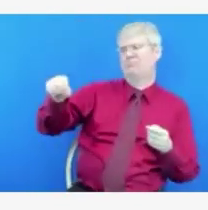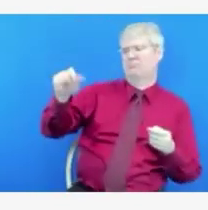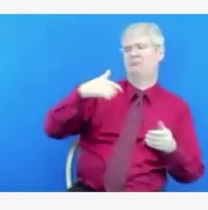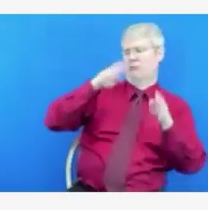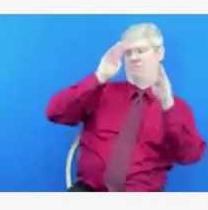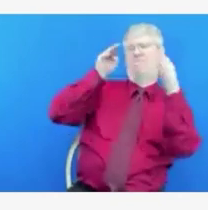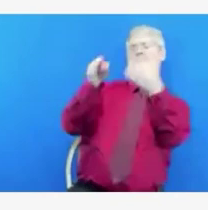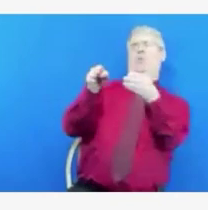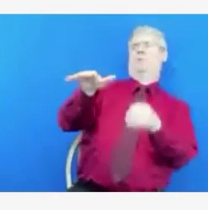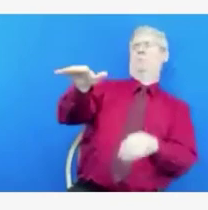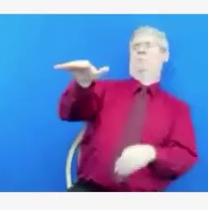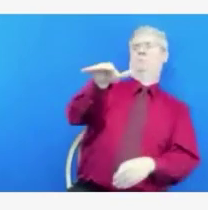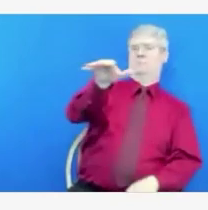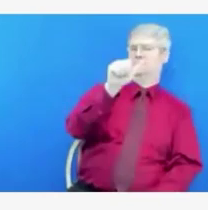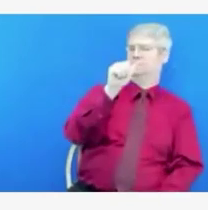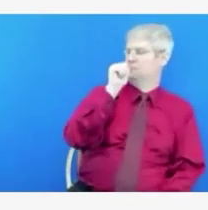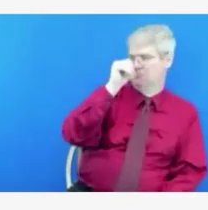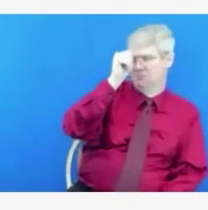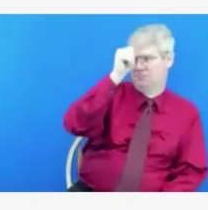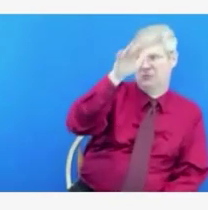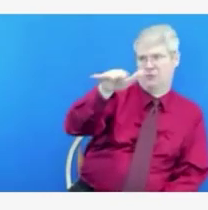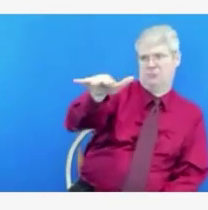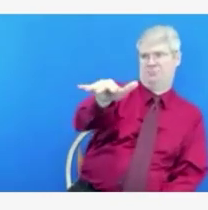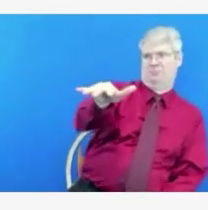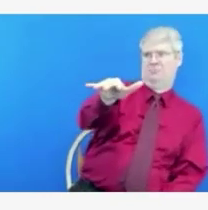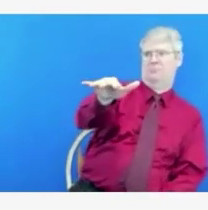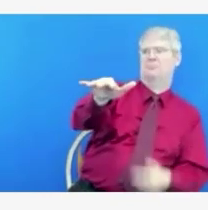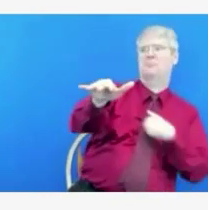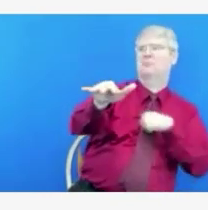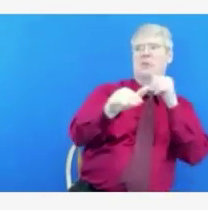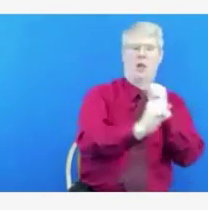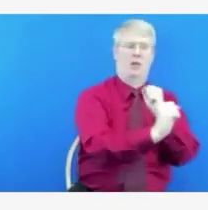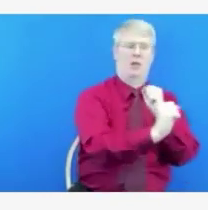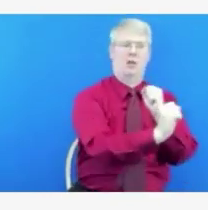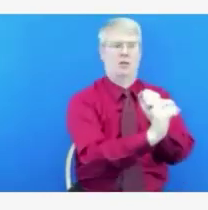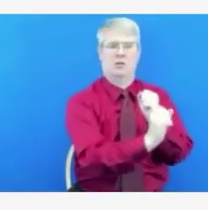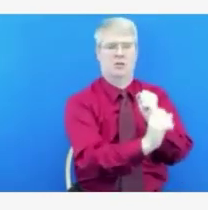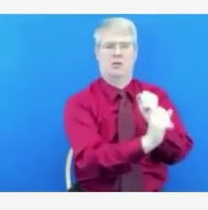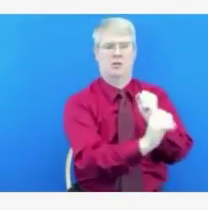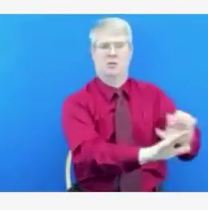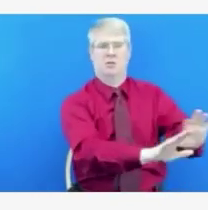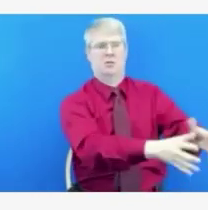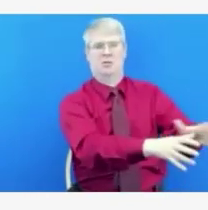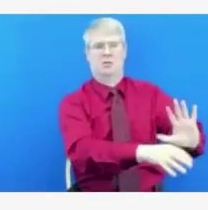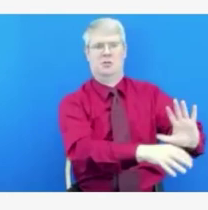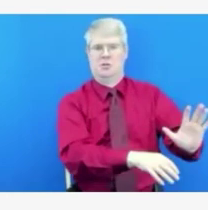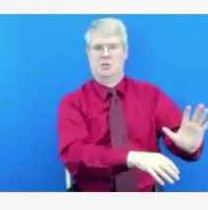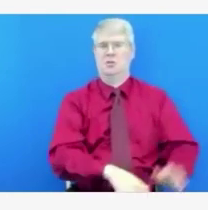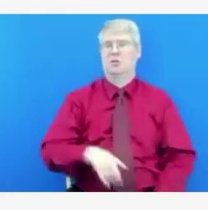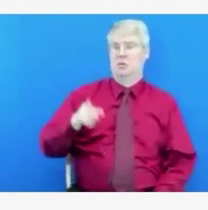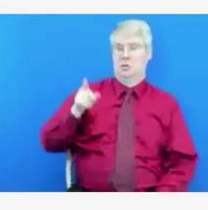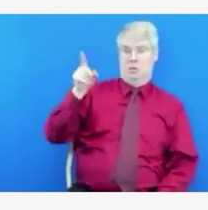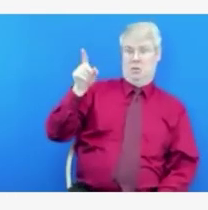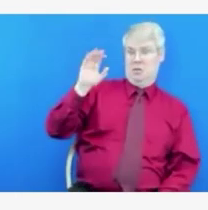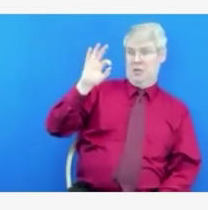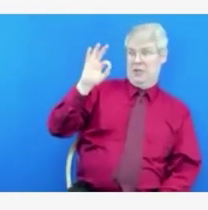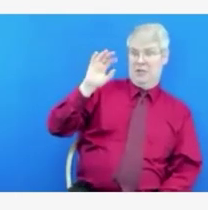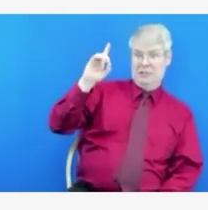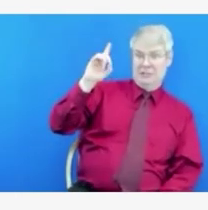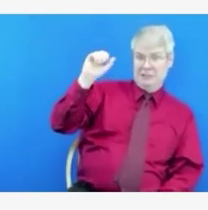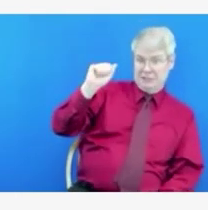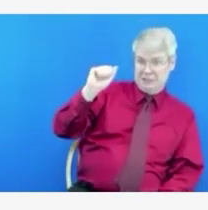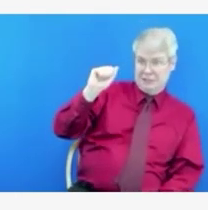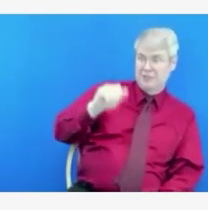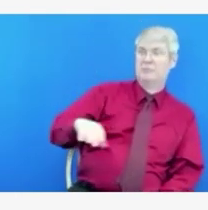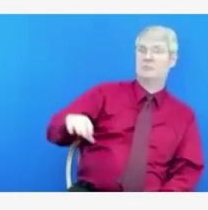when the FDA and the CDC review that data and make sure and